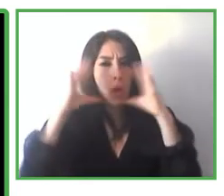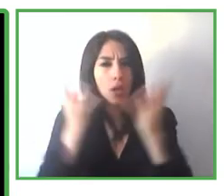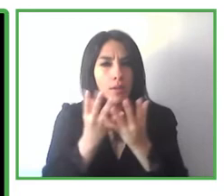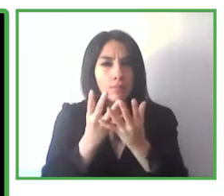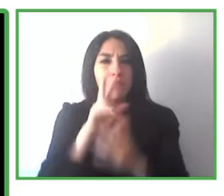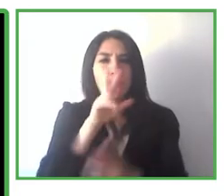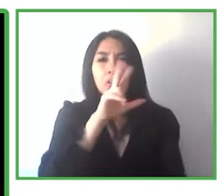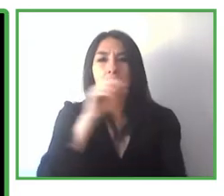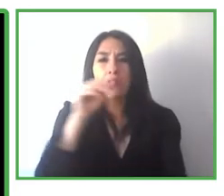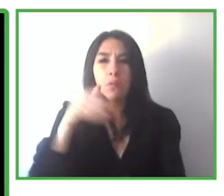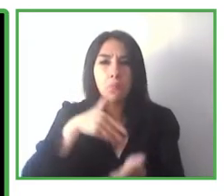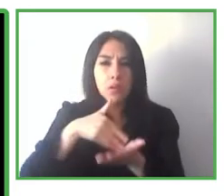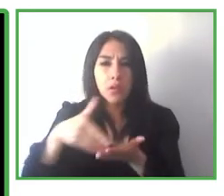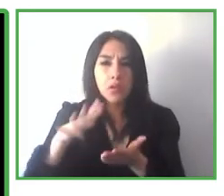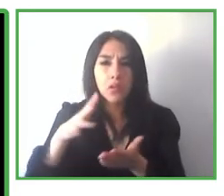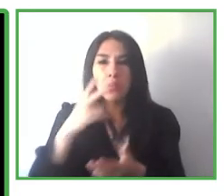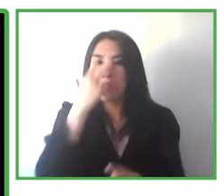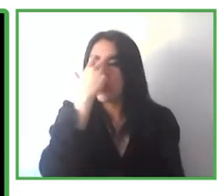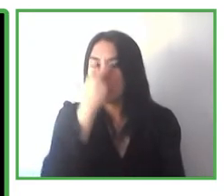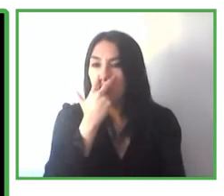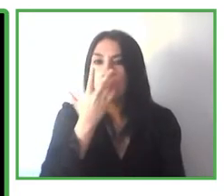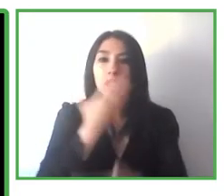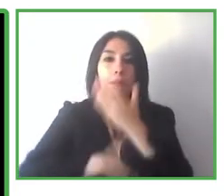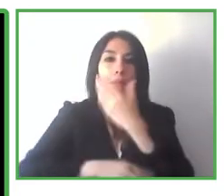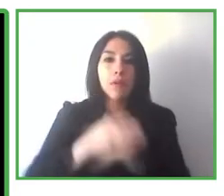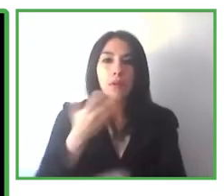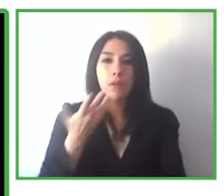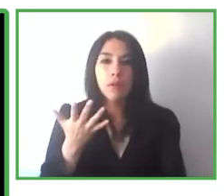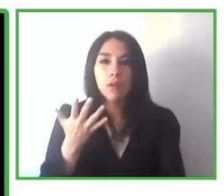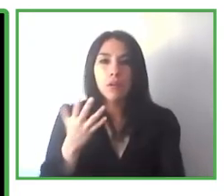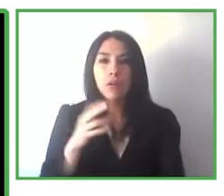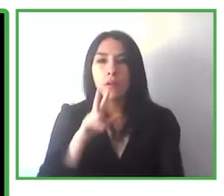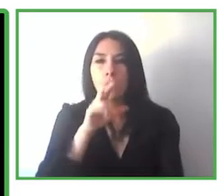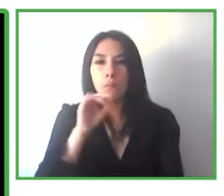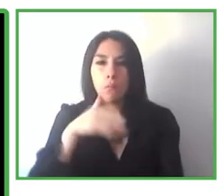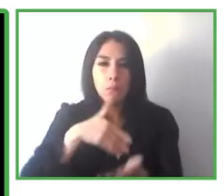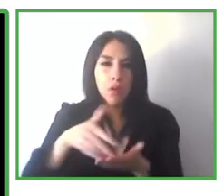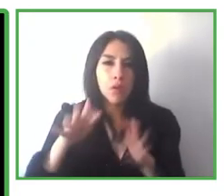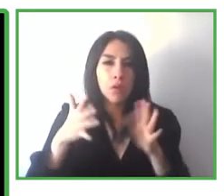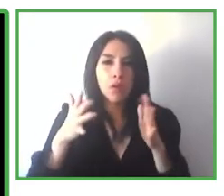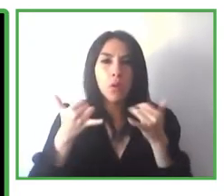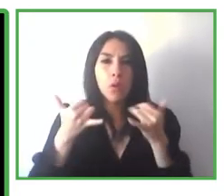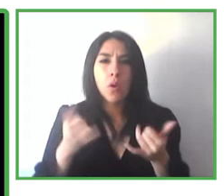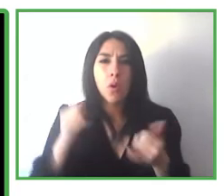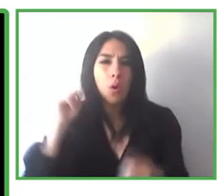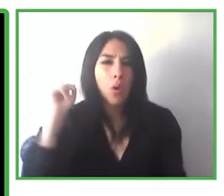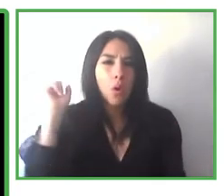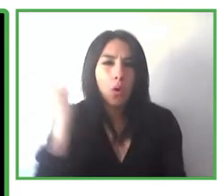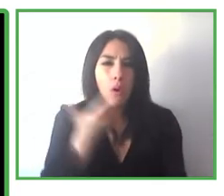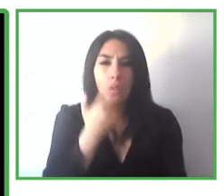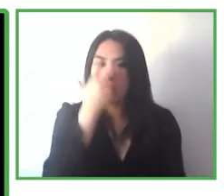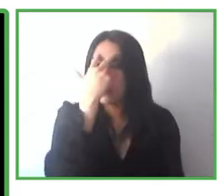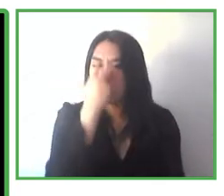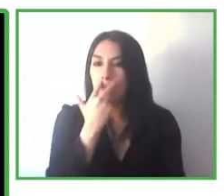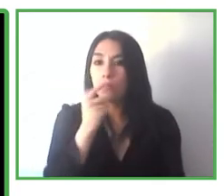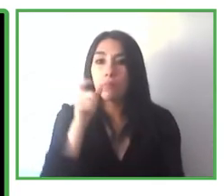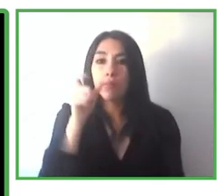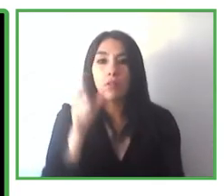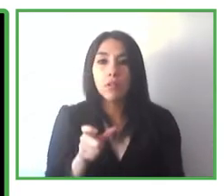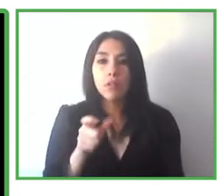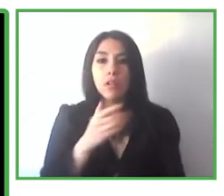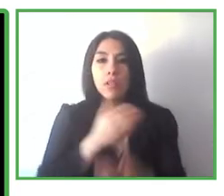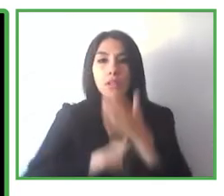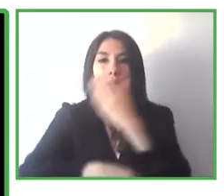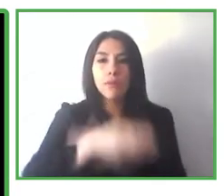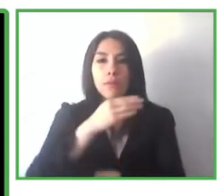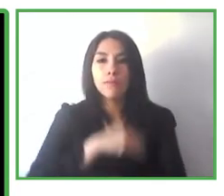million people with disabilities and about 40 million are blind. People with visual